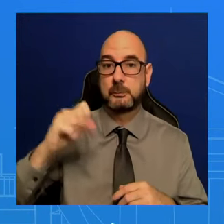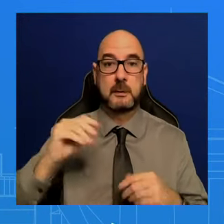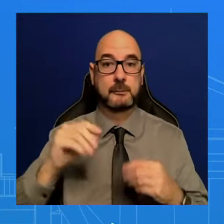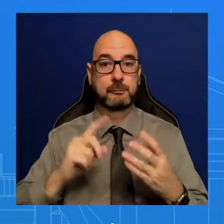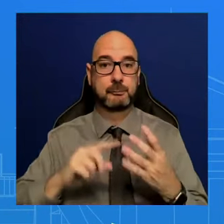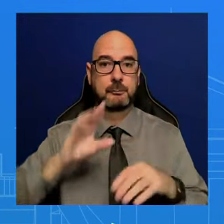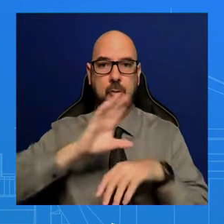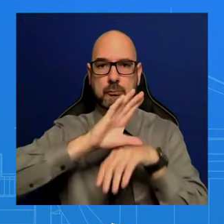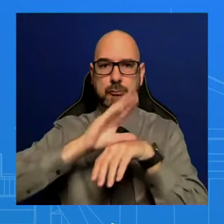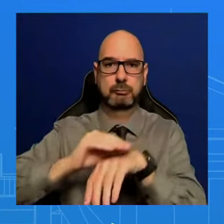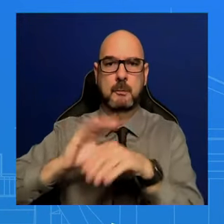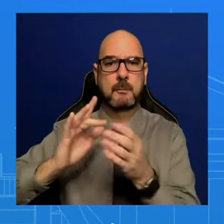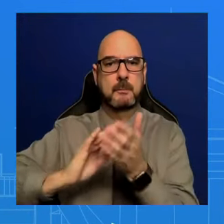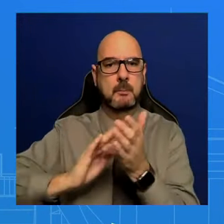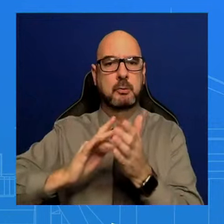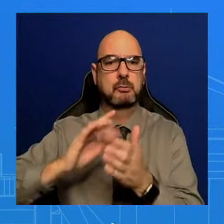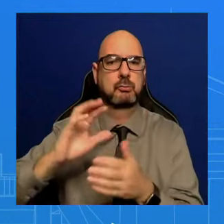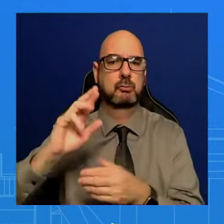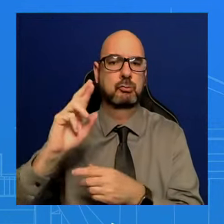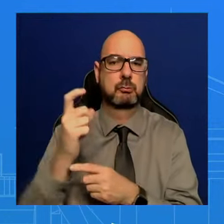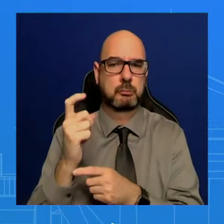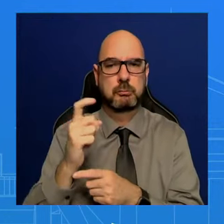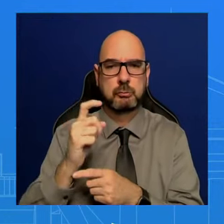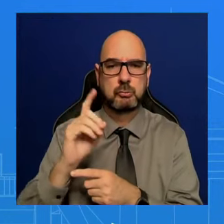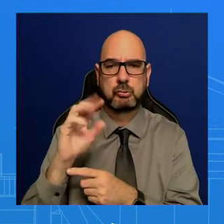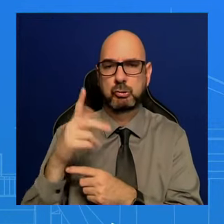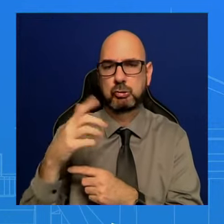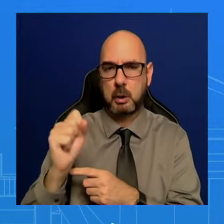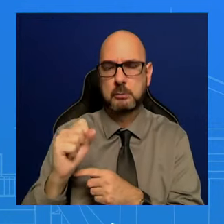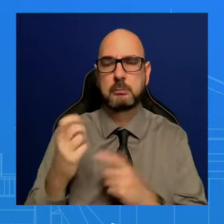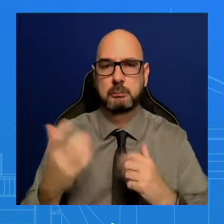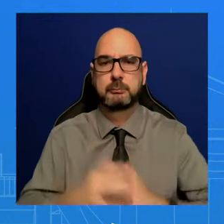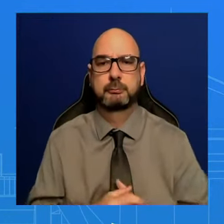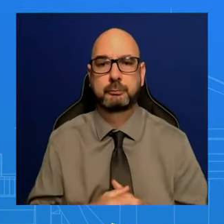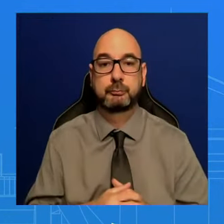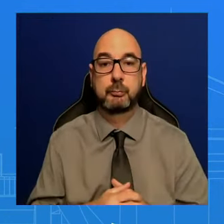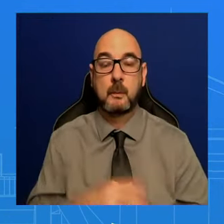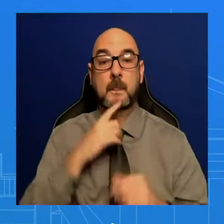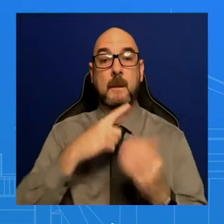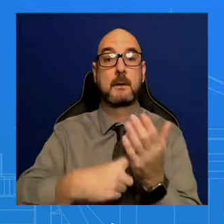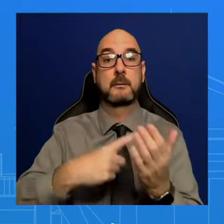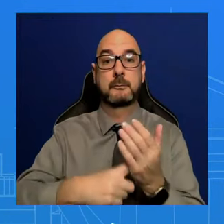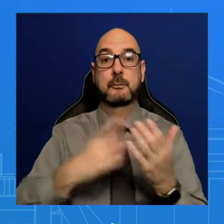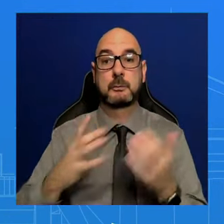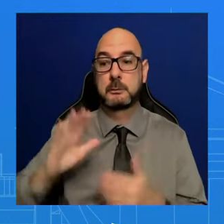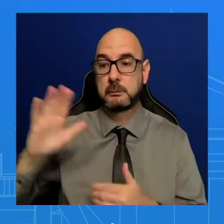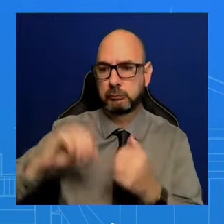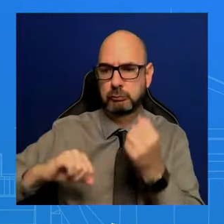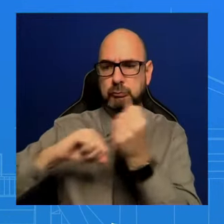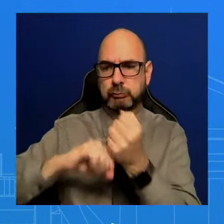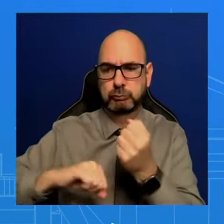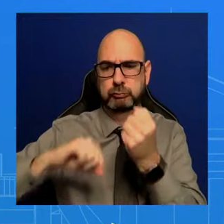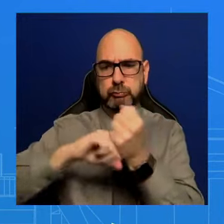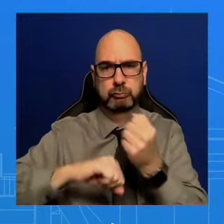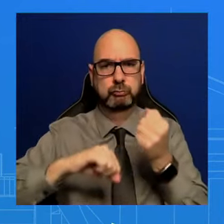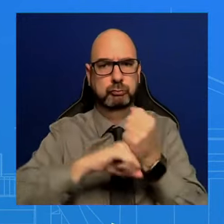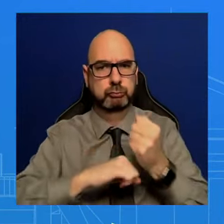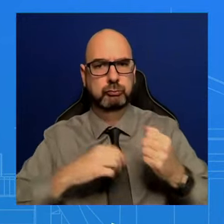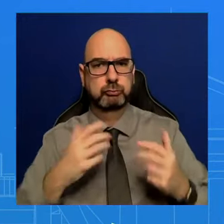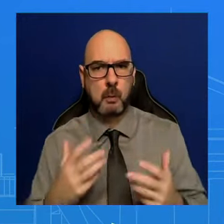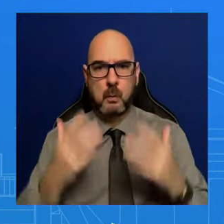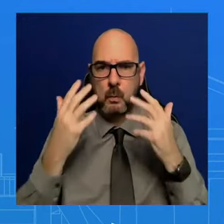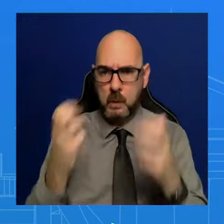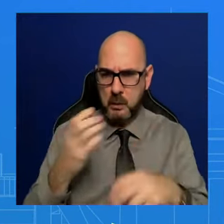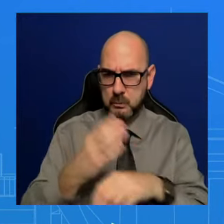He will talk about whose side he is on and his plan to improve the lives of all Americans. That includes